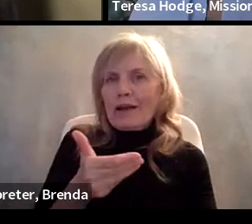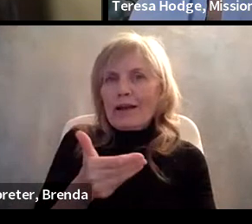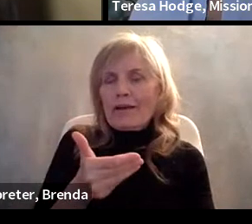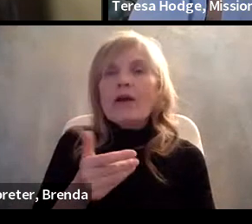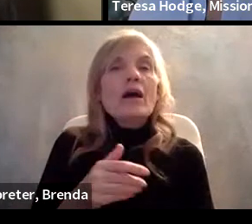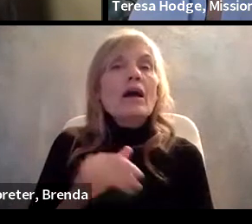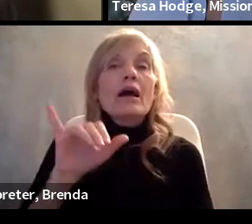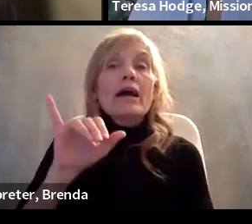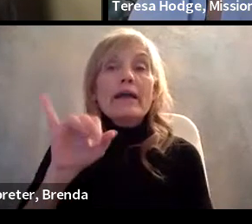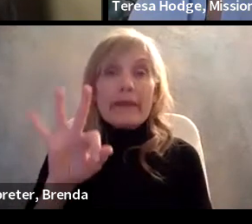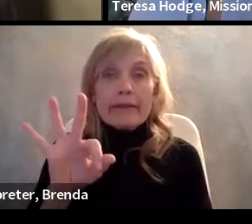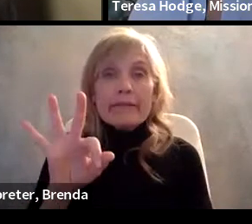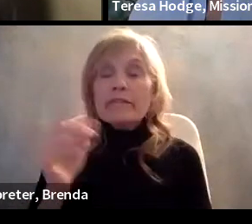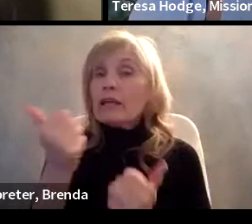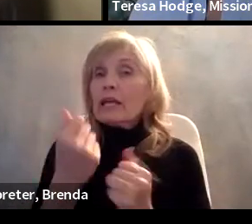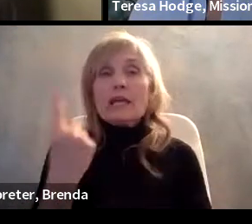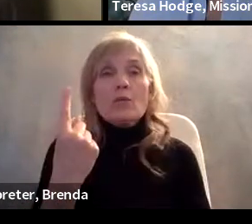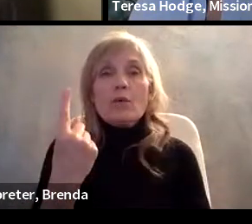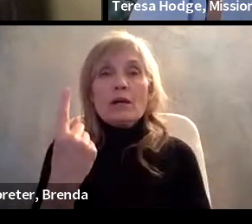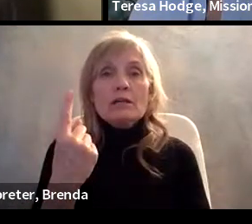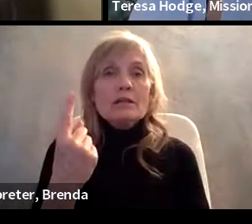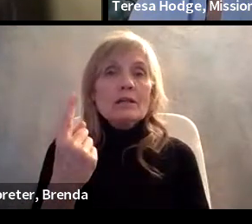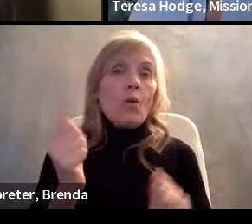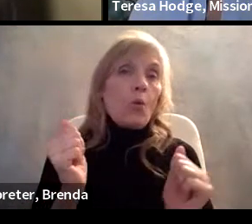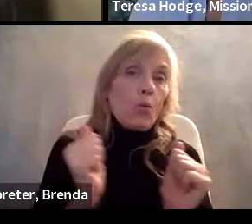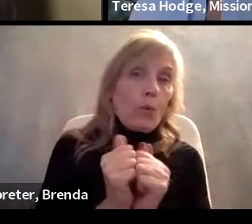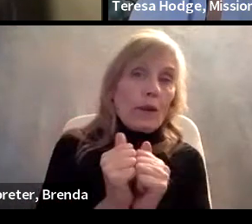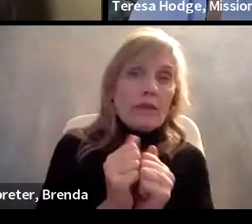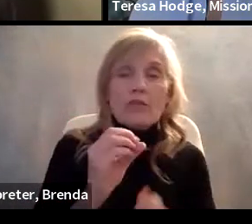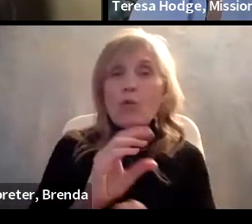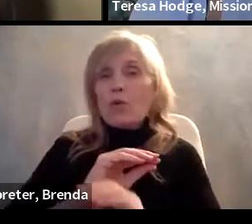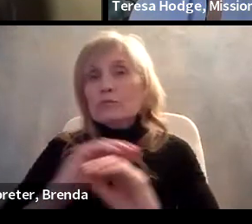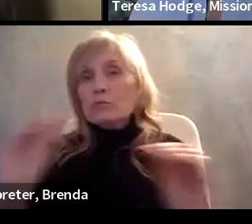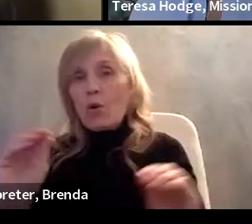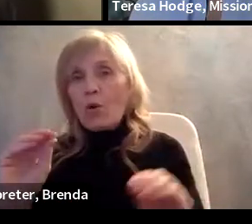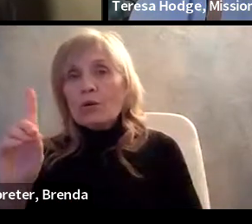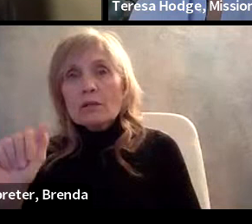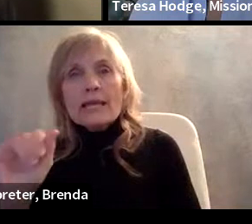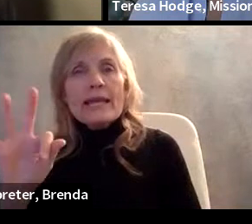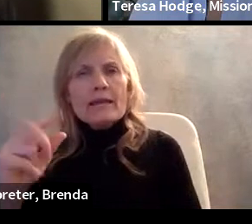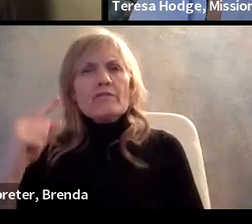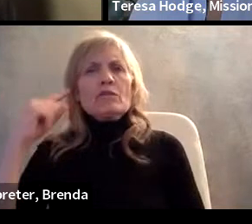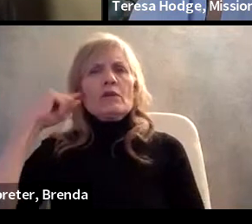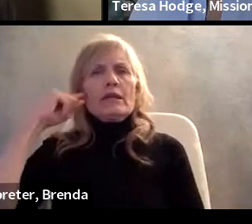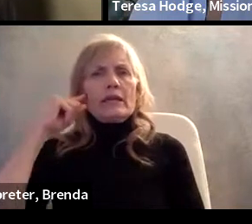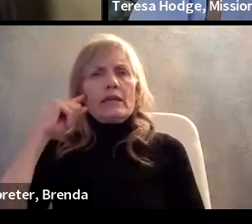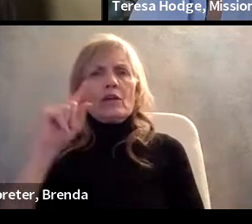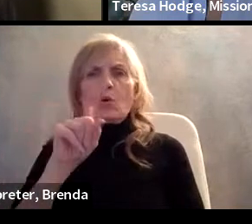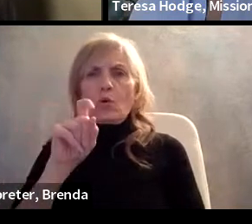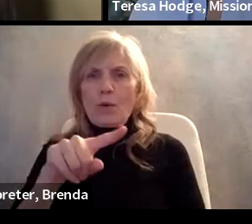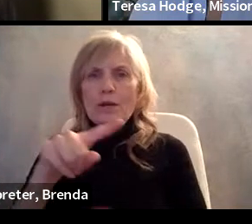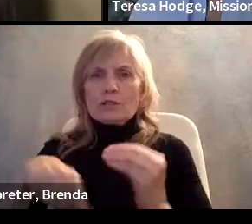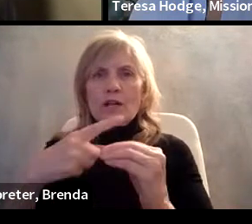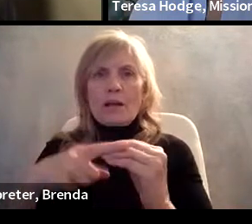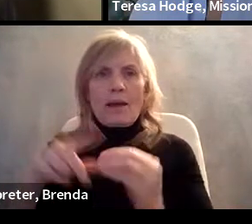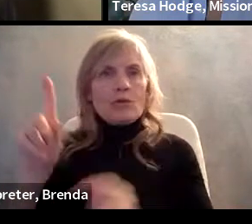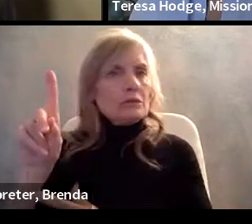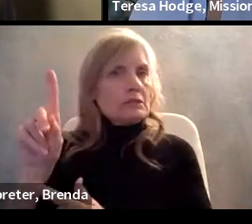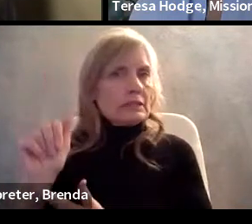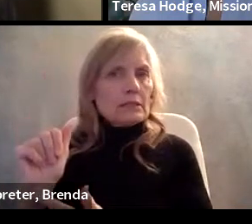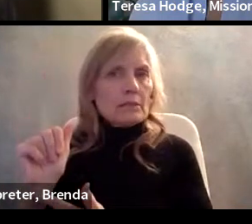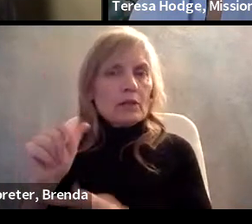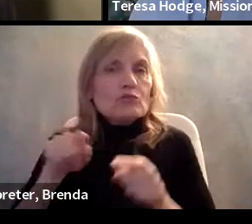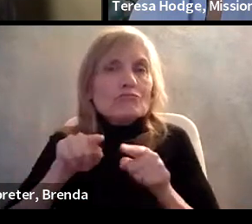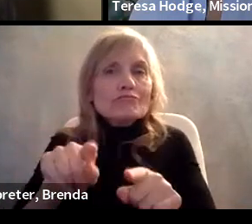anybody with or without a disability gets a question about whether you have a disability, I would say, as I advise everyone,